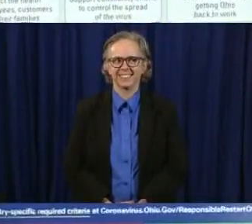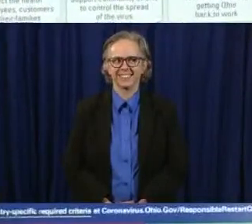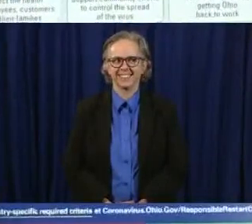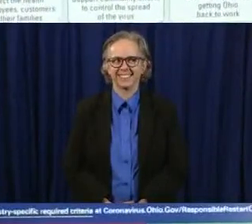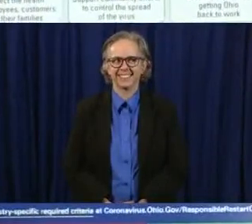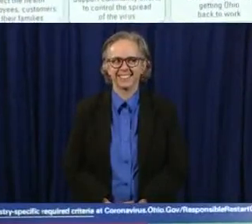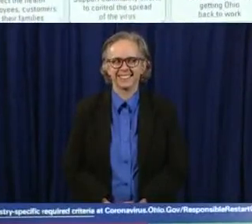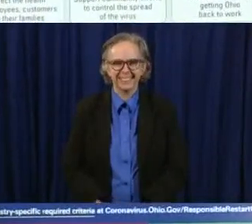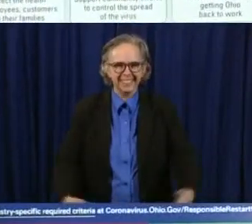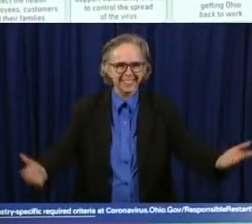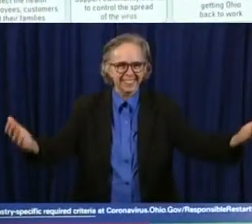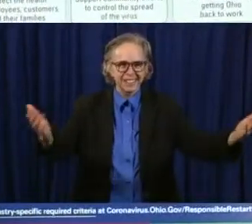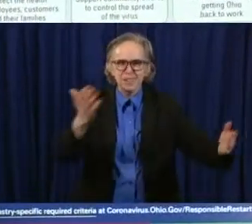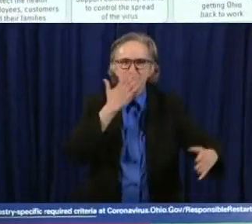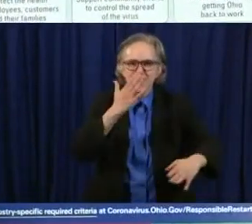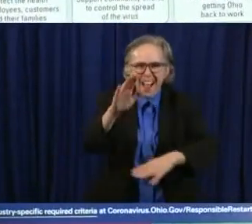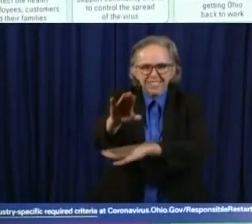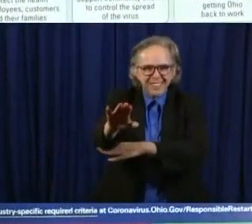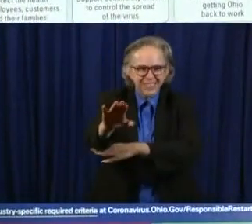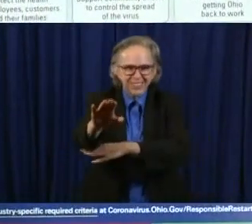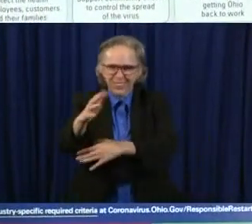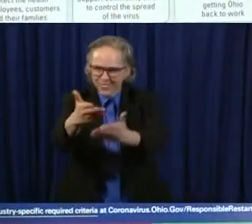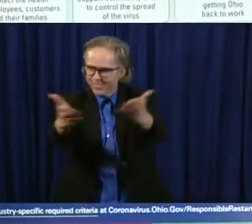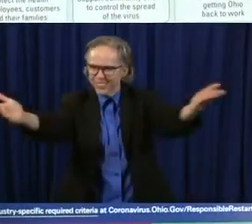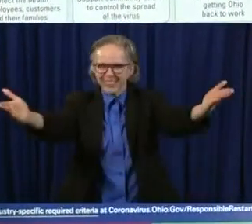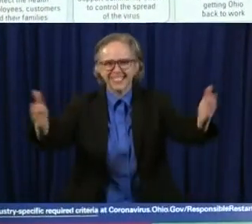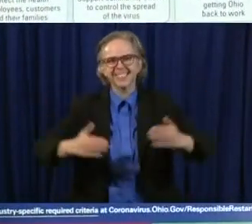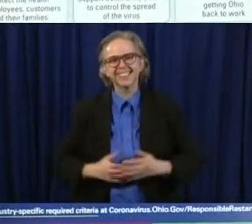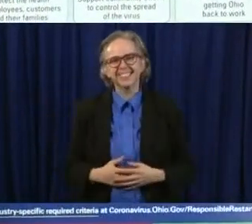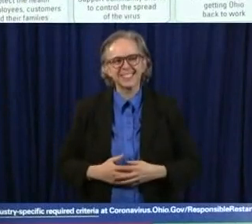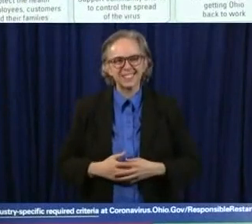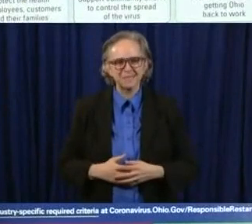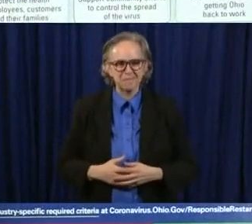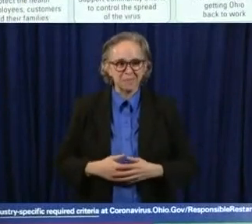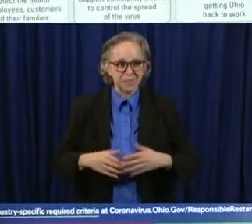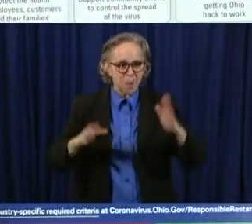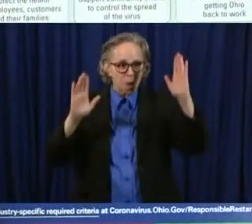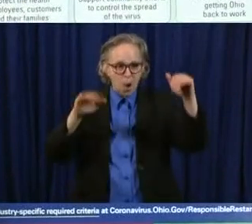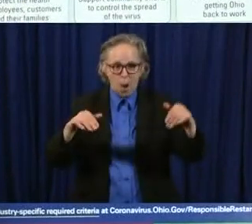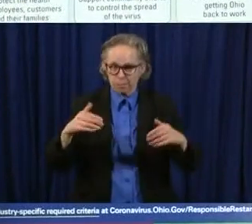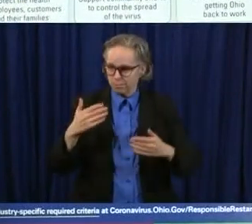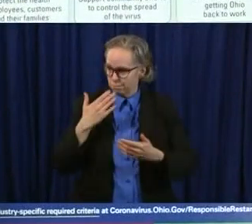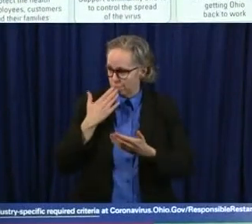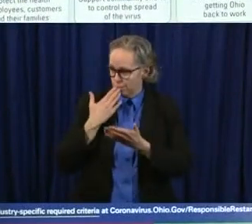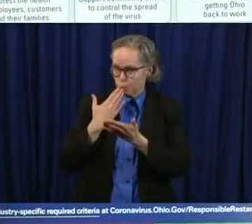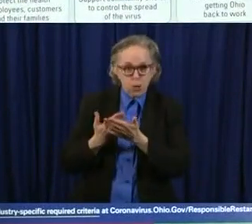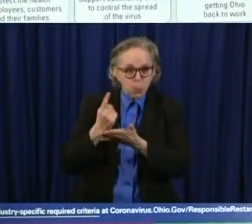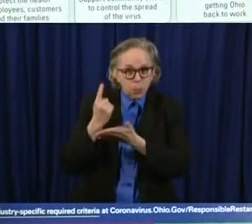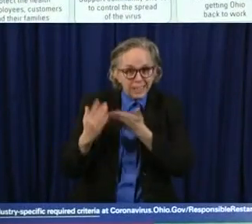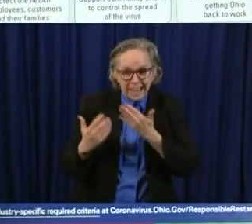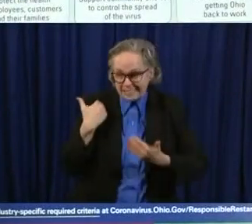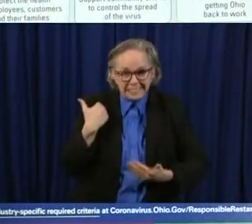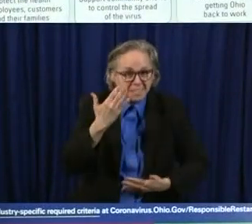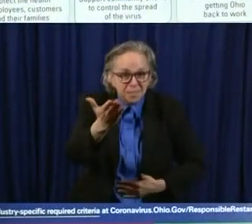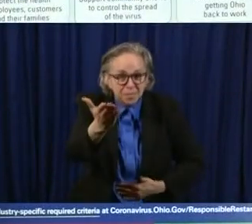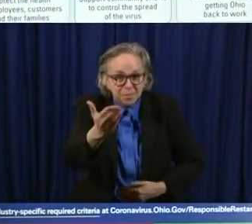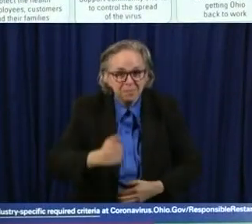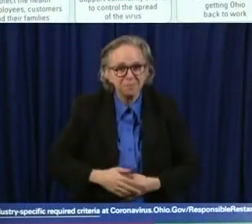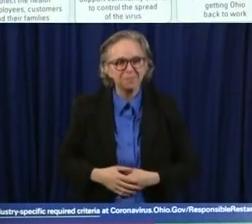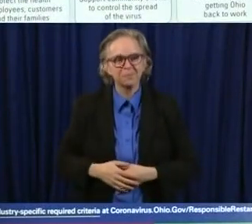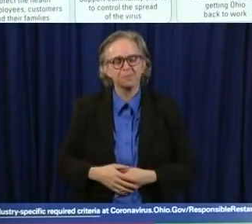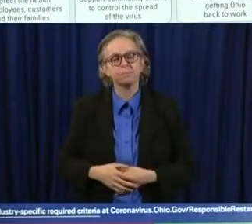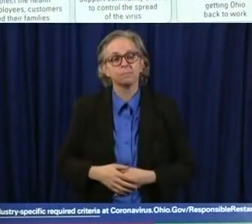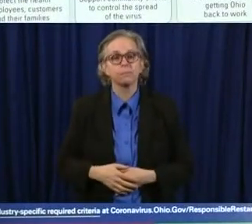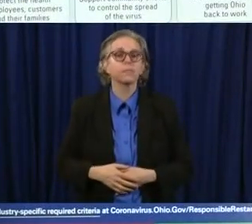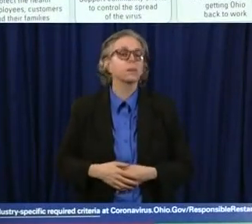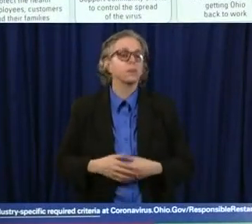Good afternoon everyone. Hope everybody had a good good weekend. Today I want to talk about